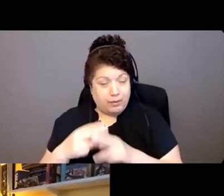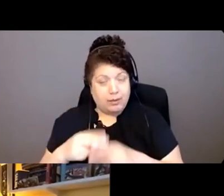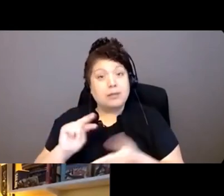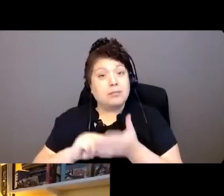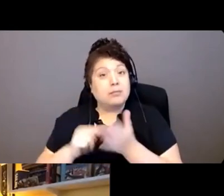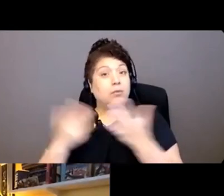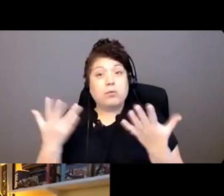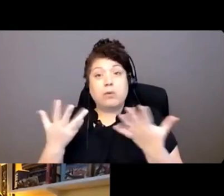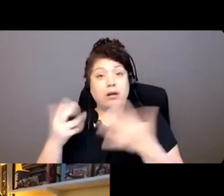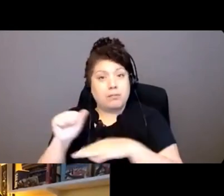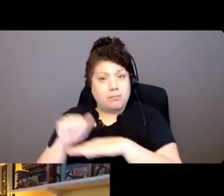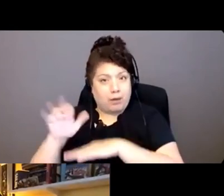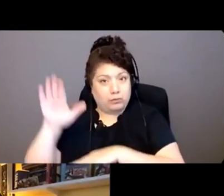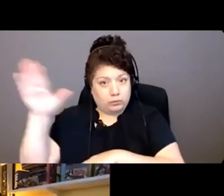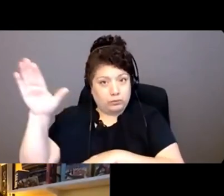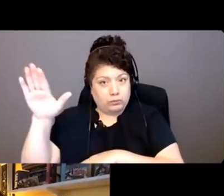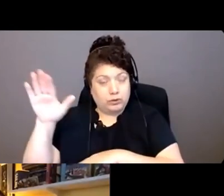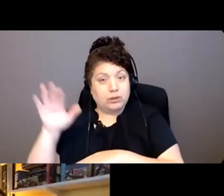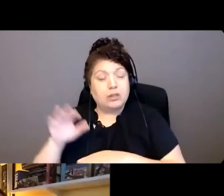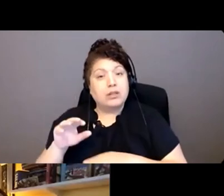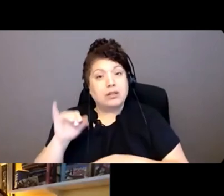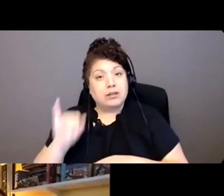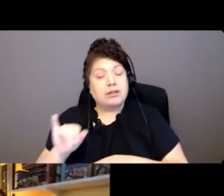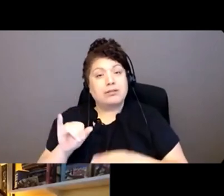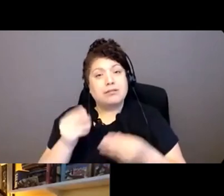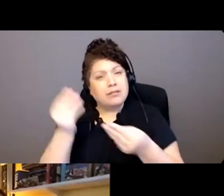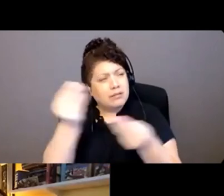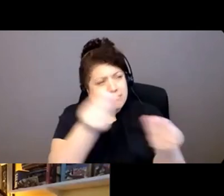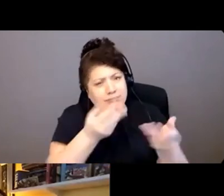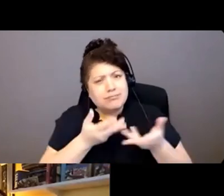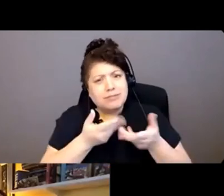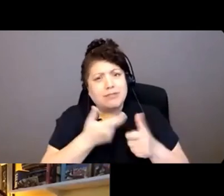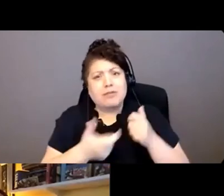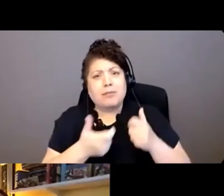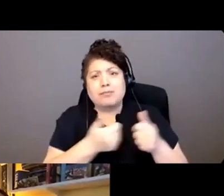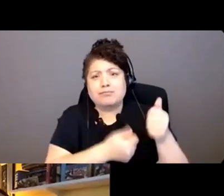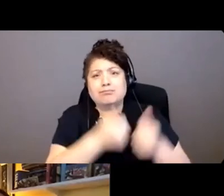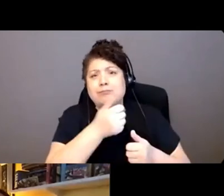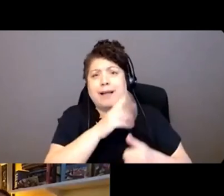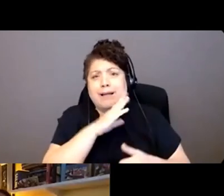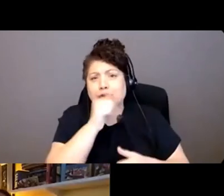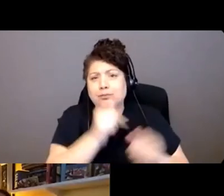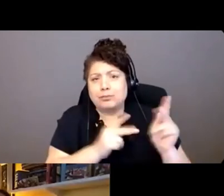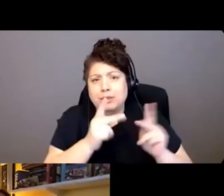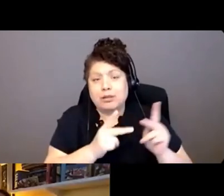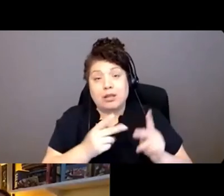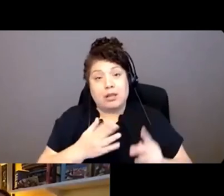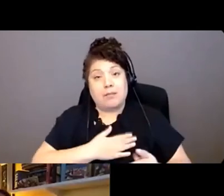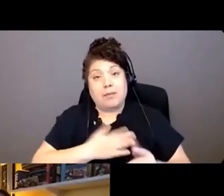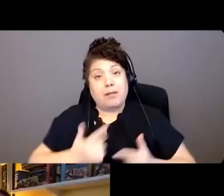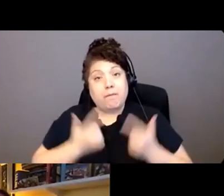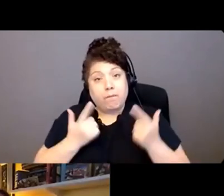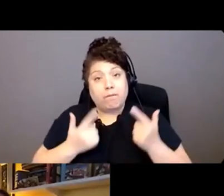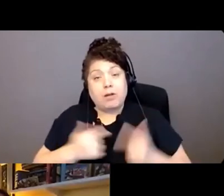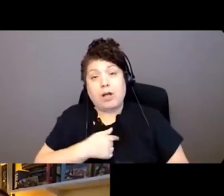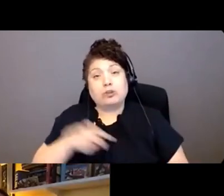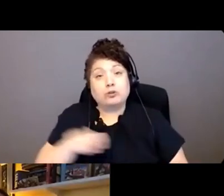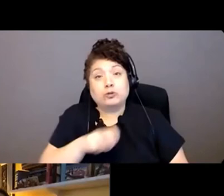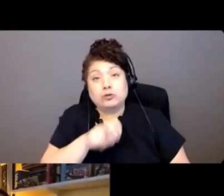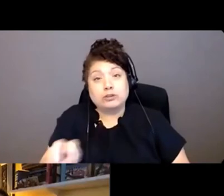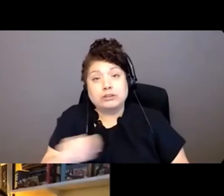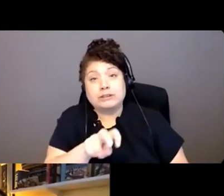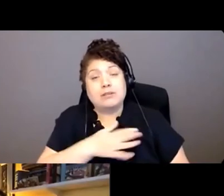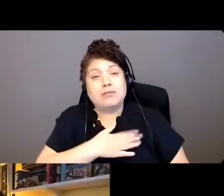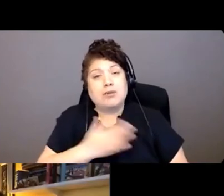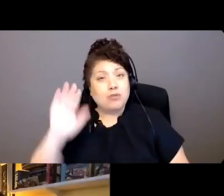And the interpretation of that that I've learned from my elders is that as I go through life, I collect knowledge and experience with